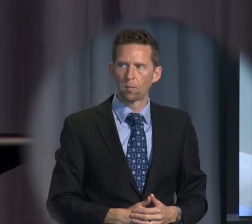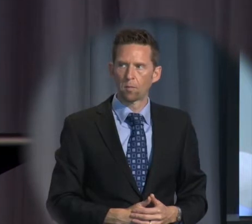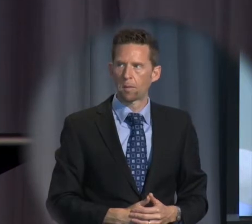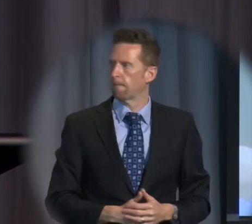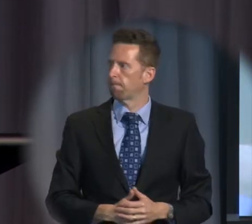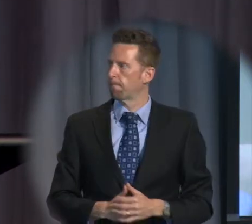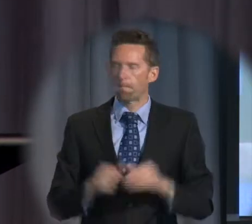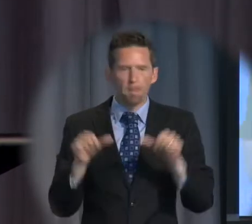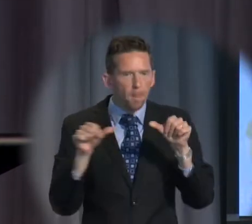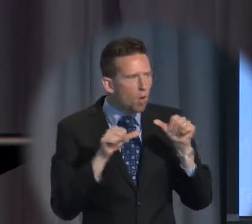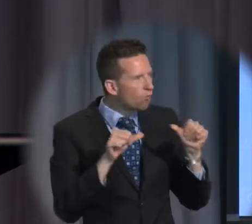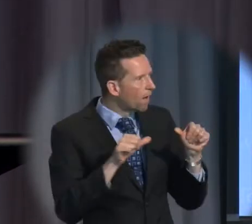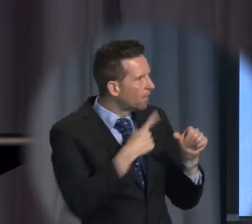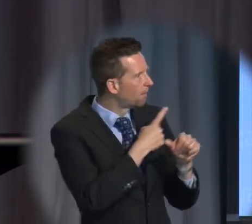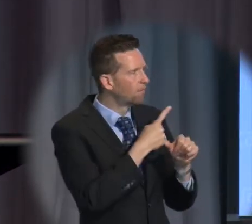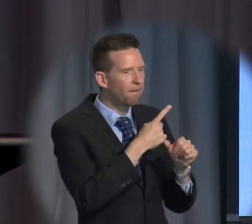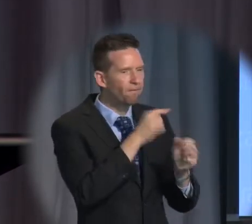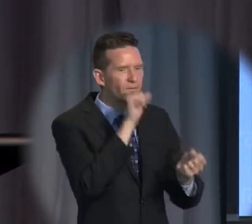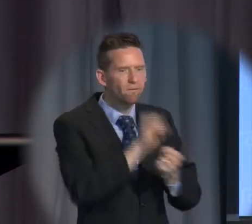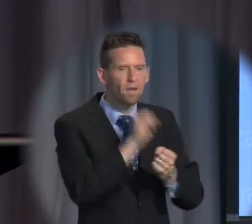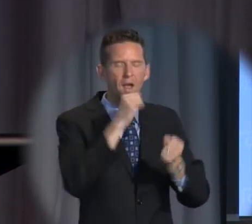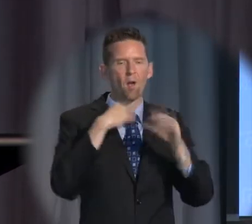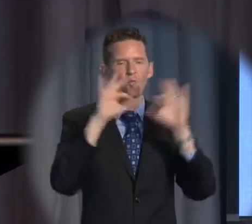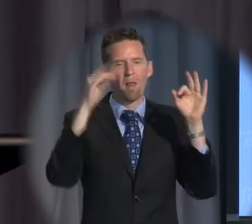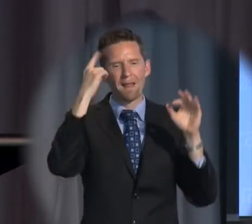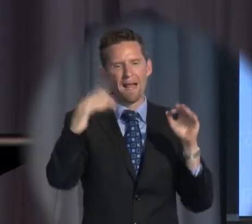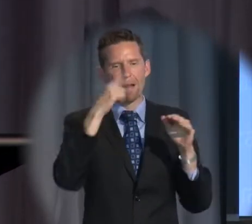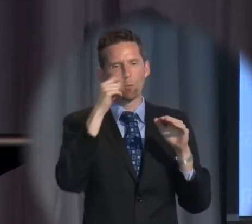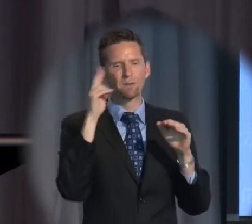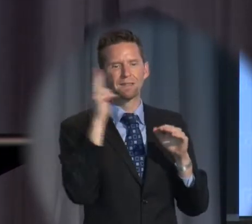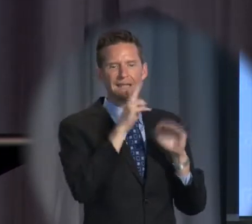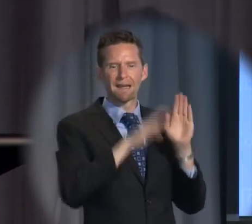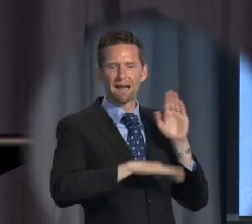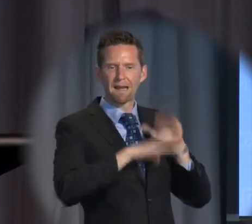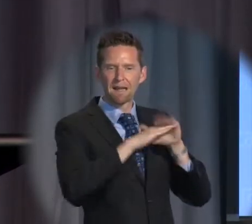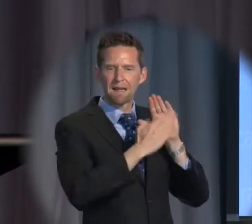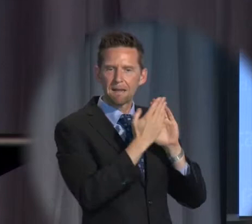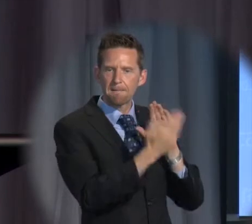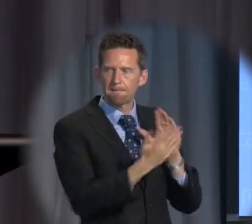All right. That's cut out and it doesn't look as though we're going to be able to see it.